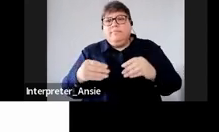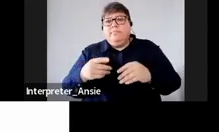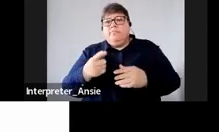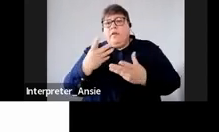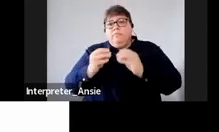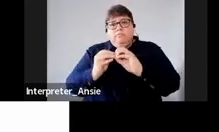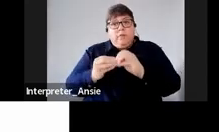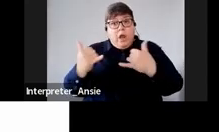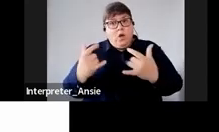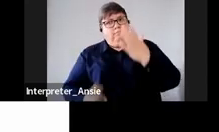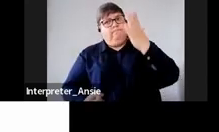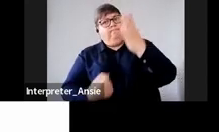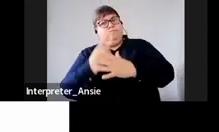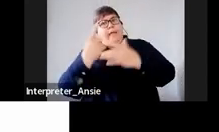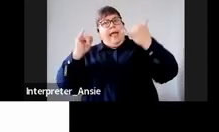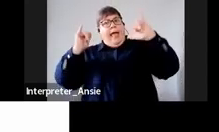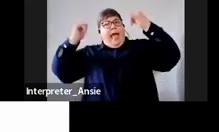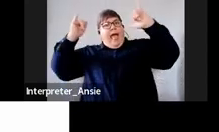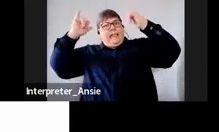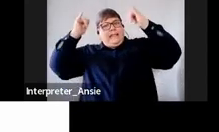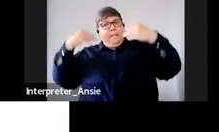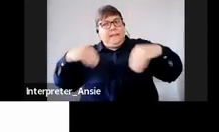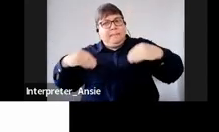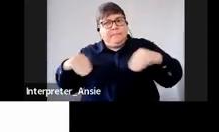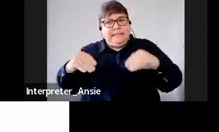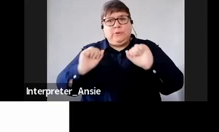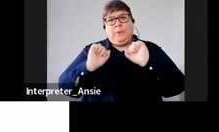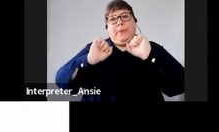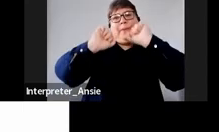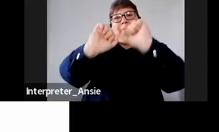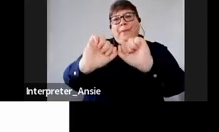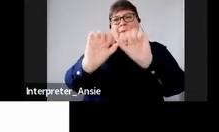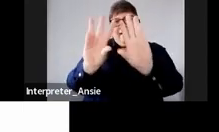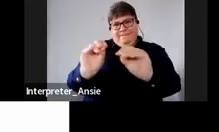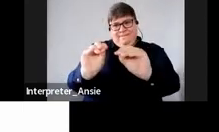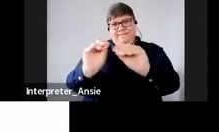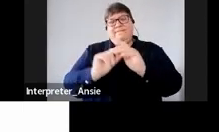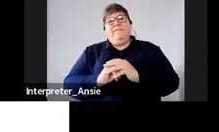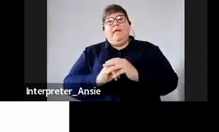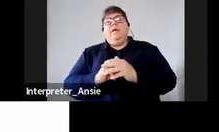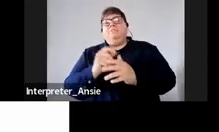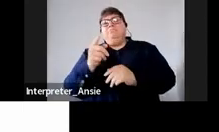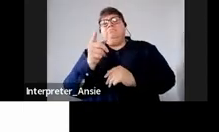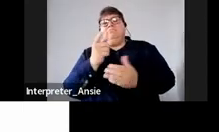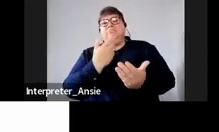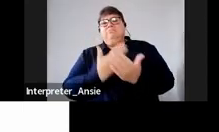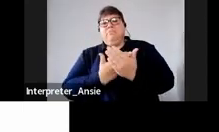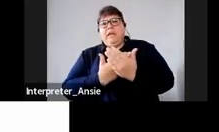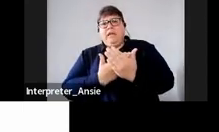of entertainment and all those kind of services that you provide to us you may errorlessly miscalculate your tax